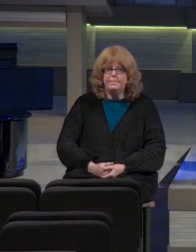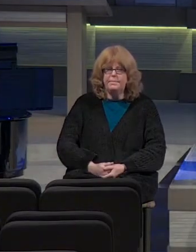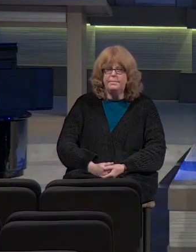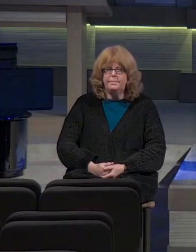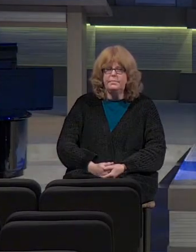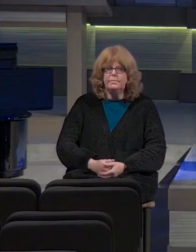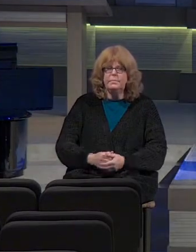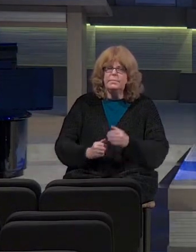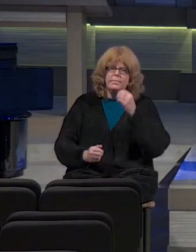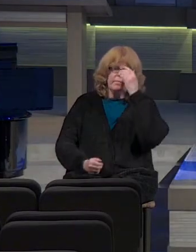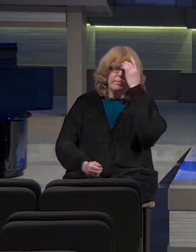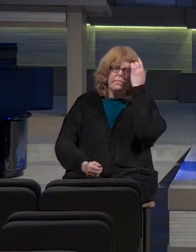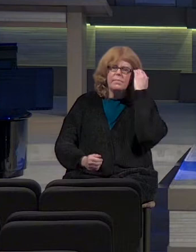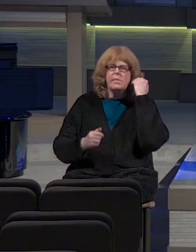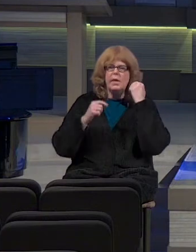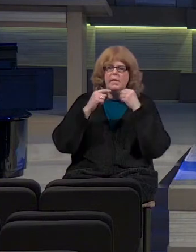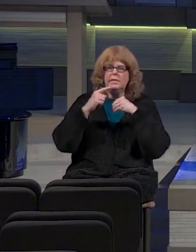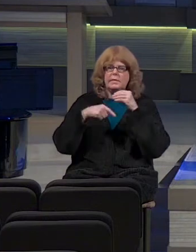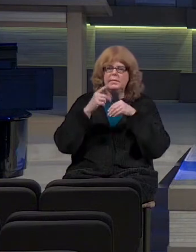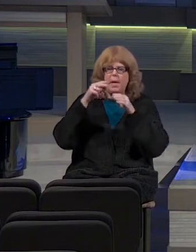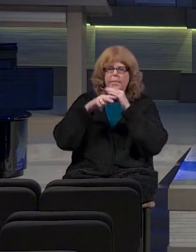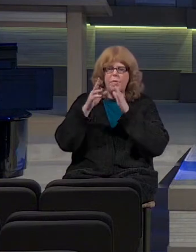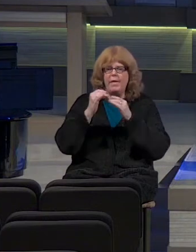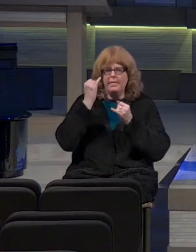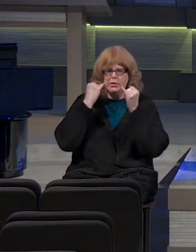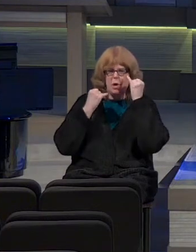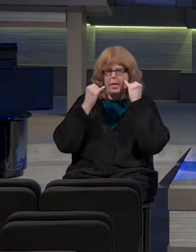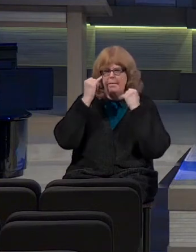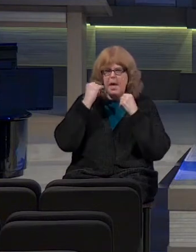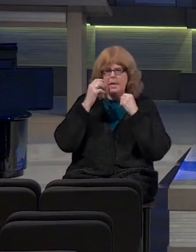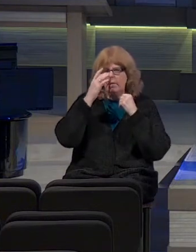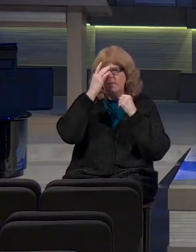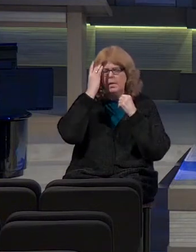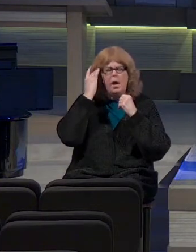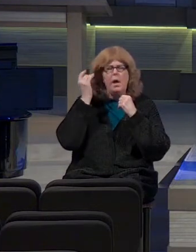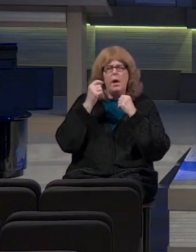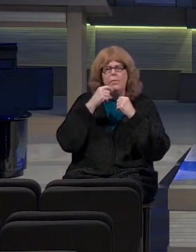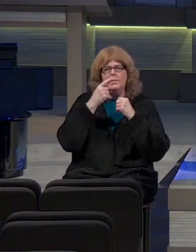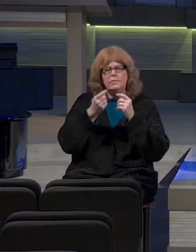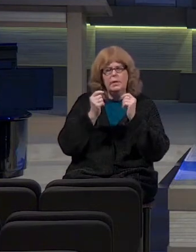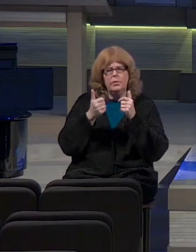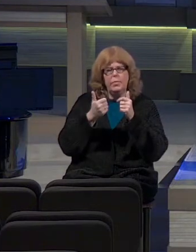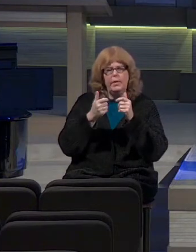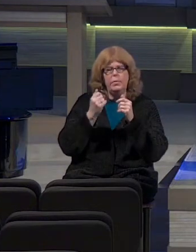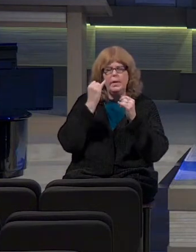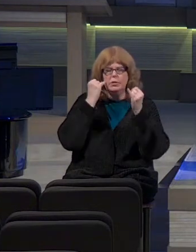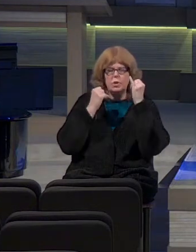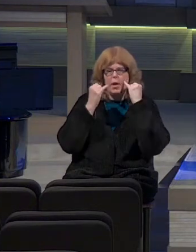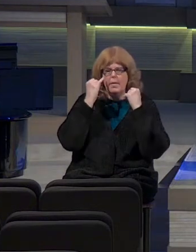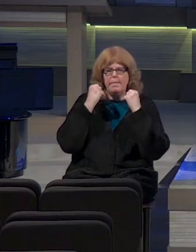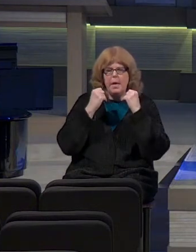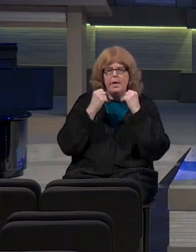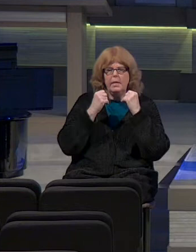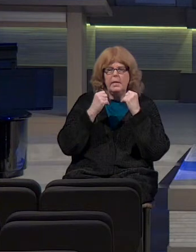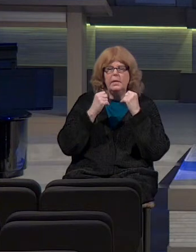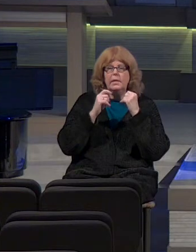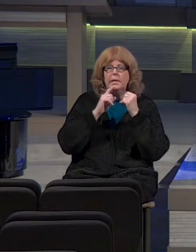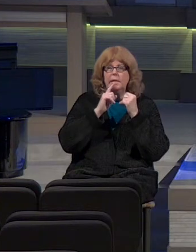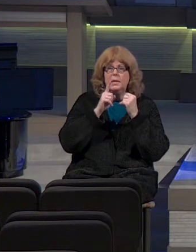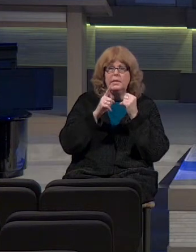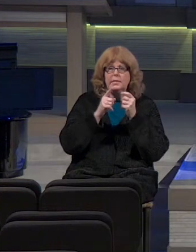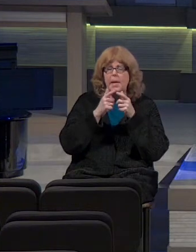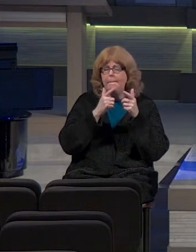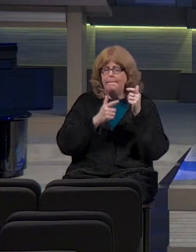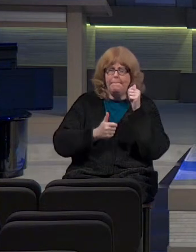As I said, this is about the prophet Jeremiah. And I need to just tell you from the get-go, Jeremiah, by volume, is the